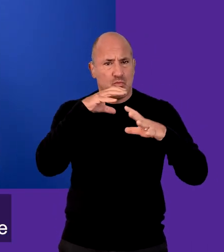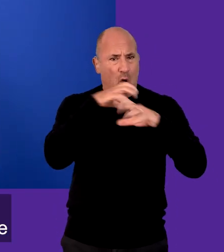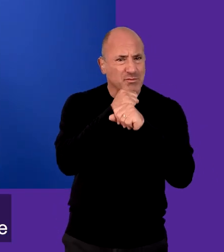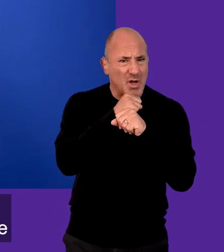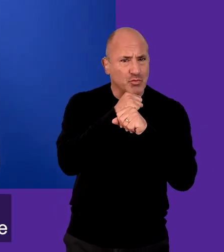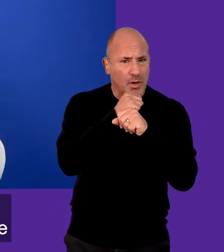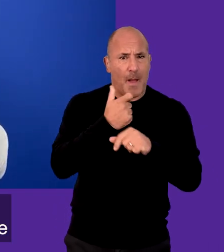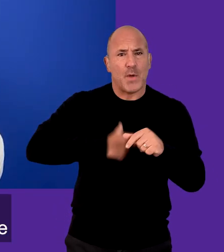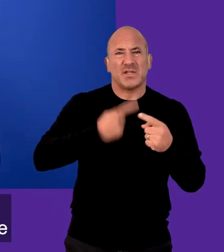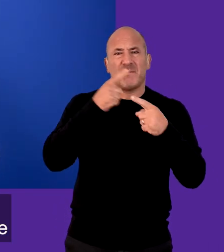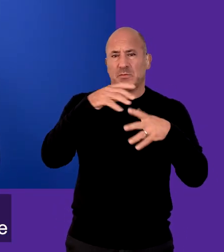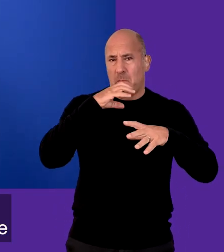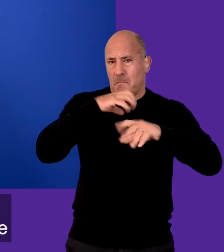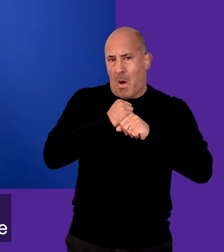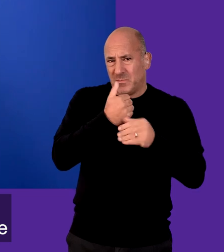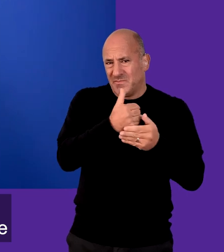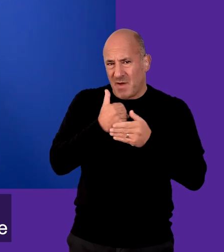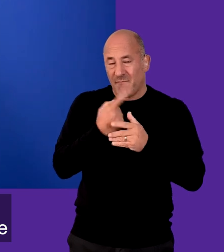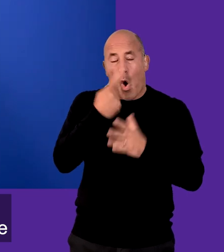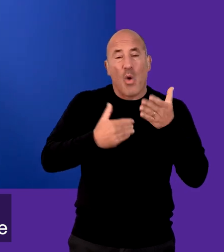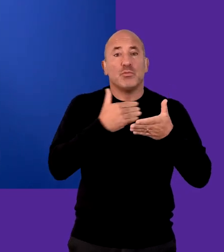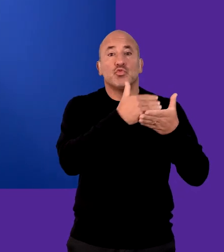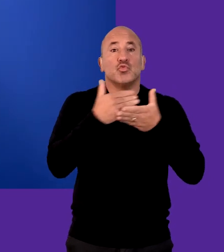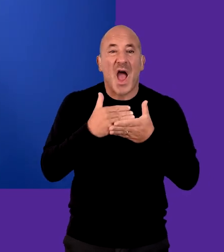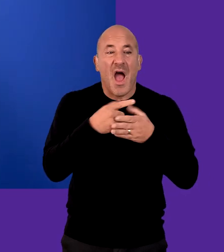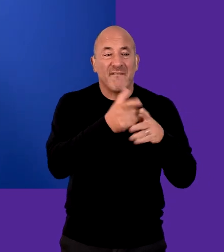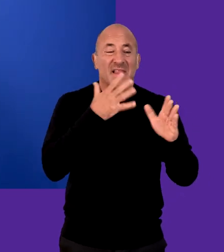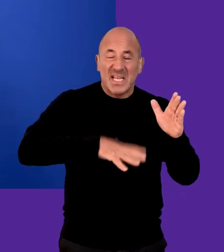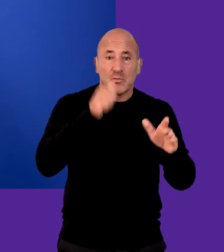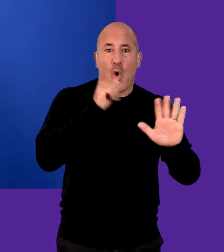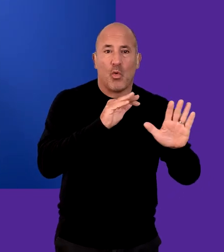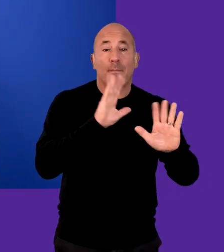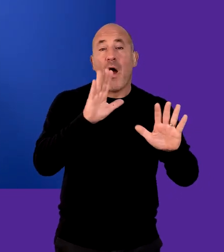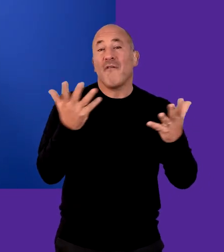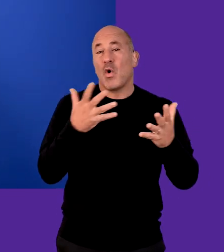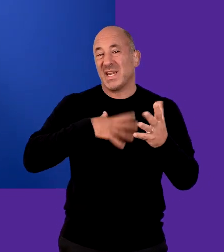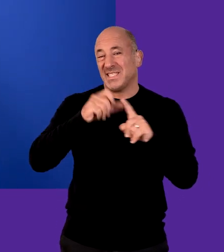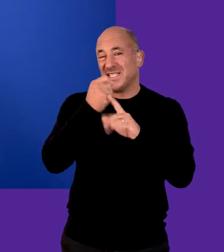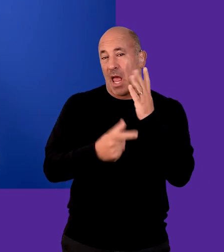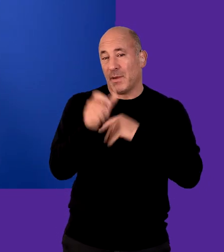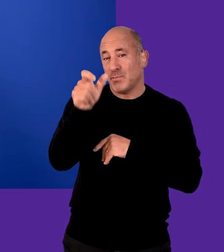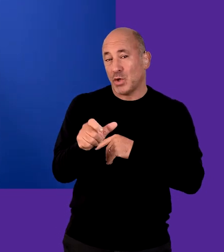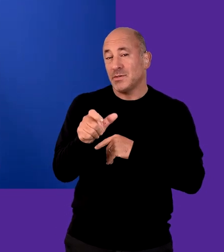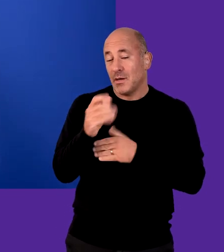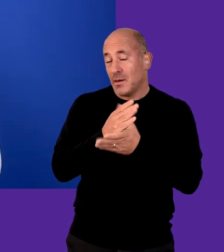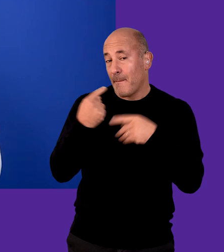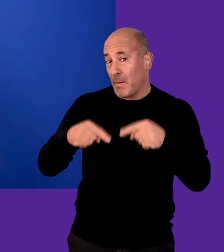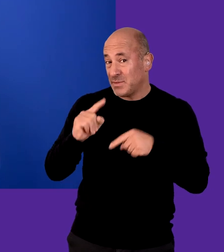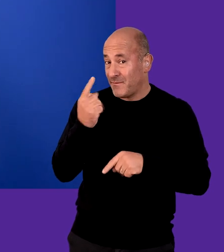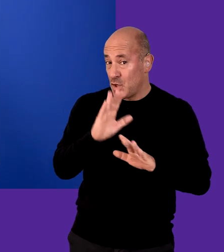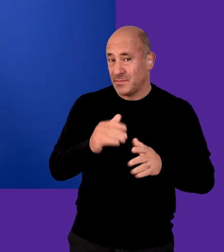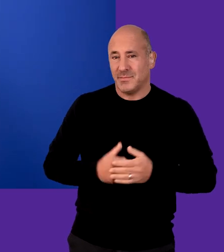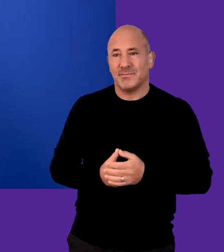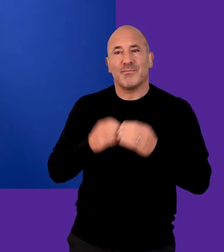confidentiality, keeping personal information secure and only sharing it with anyone who needs to know, with the disabled